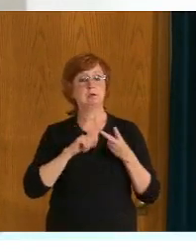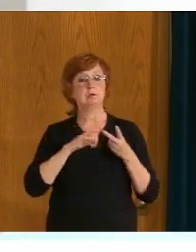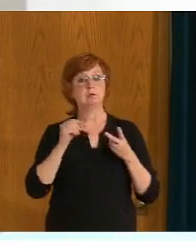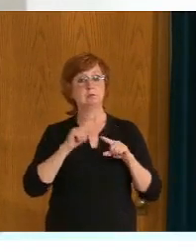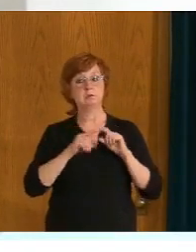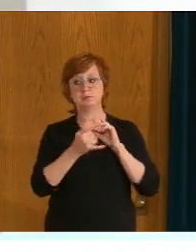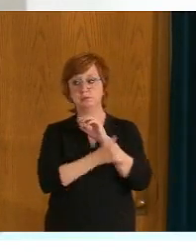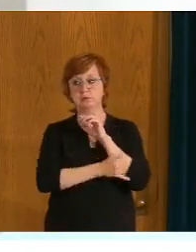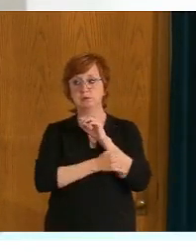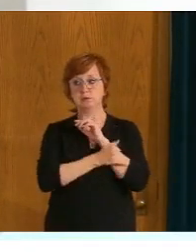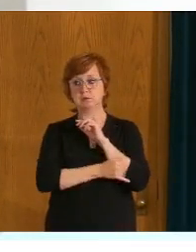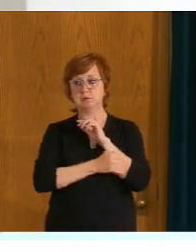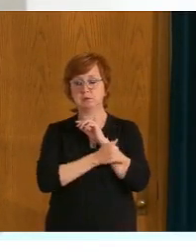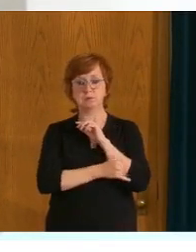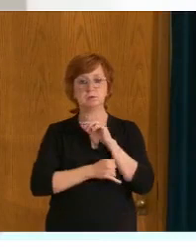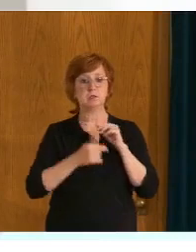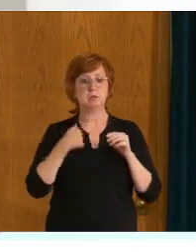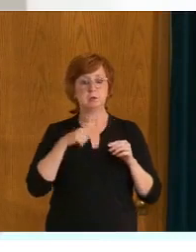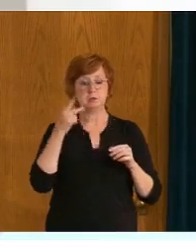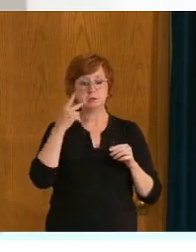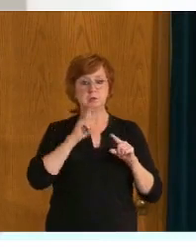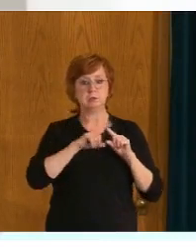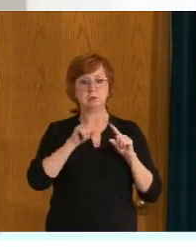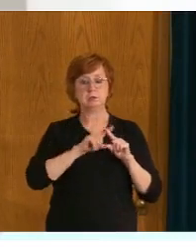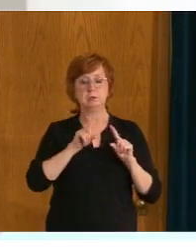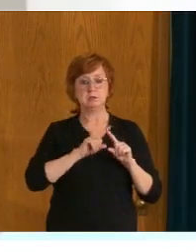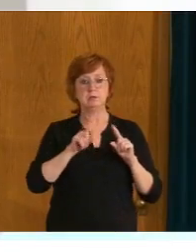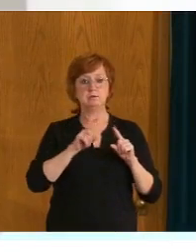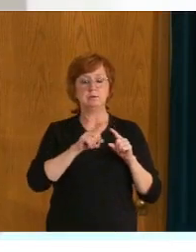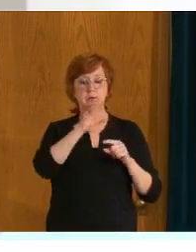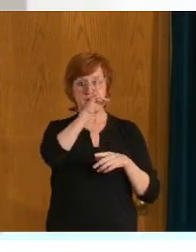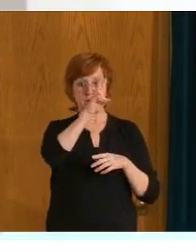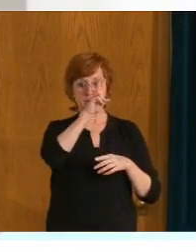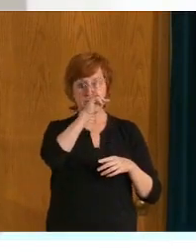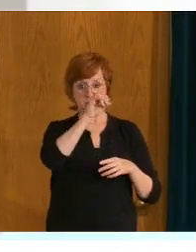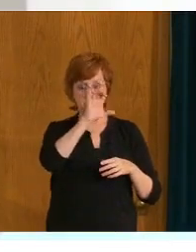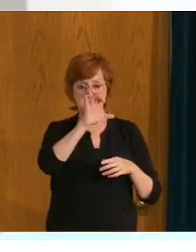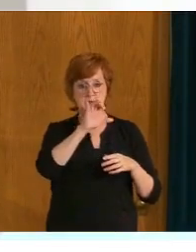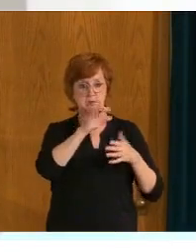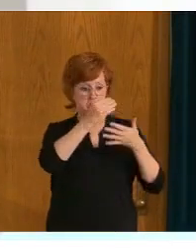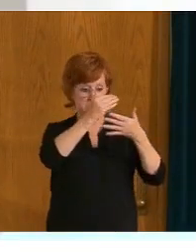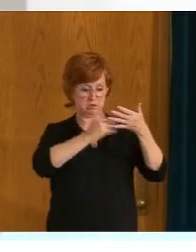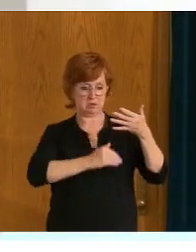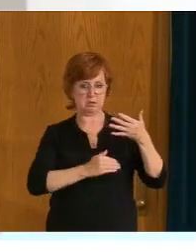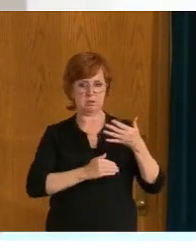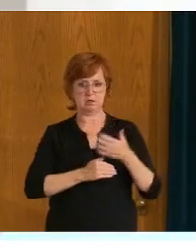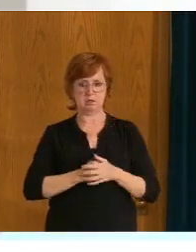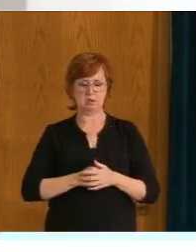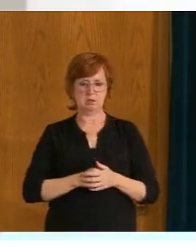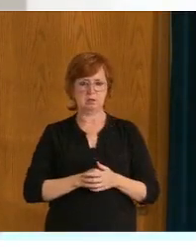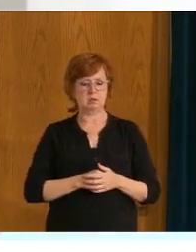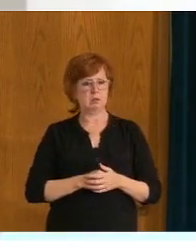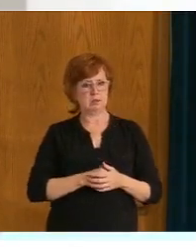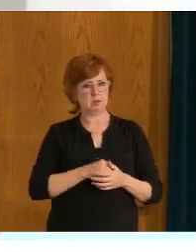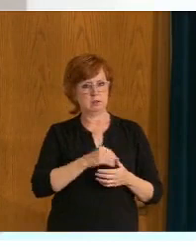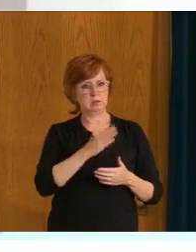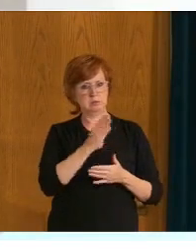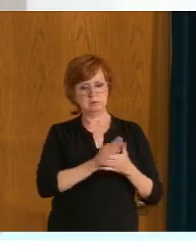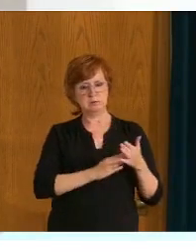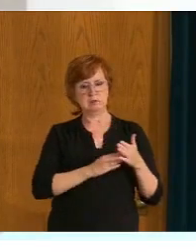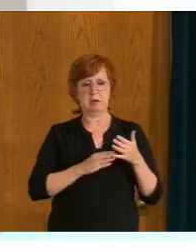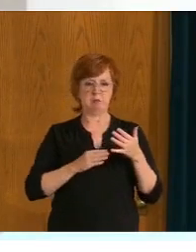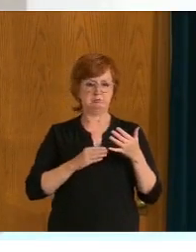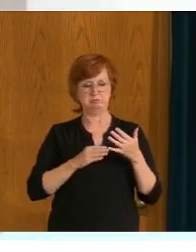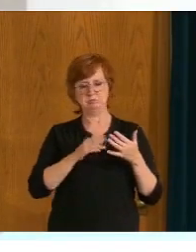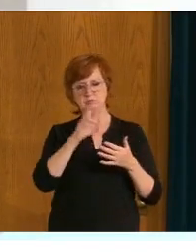know, there can be many variants circulating and some, not all are considered of interest. Some are considered variants of interest.